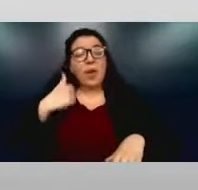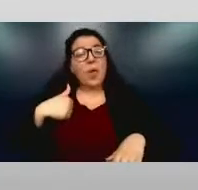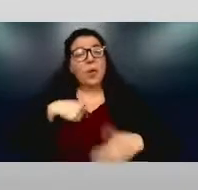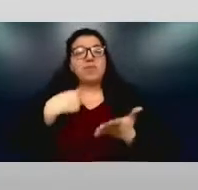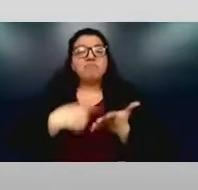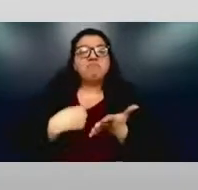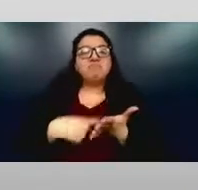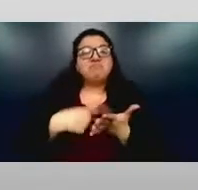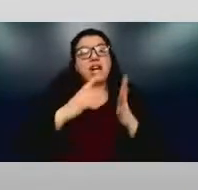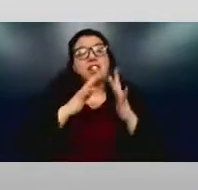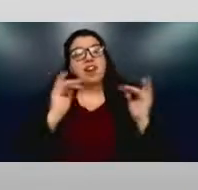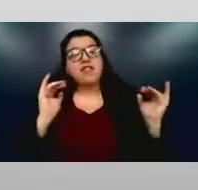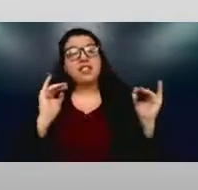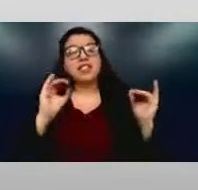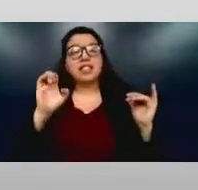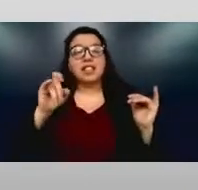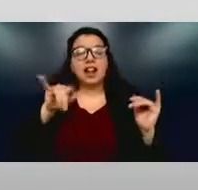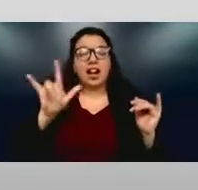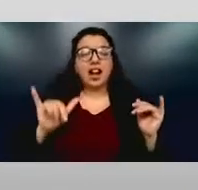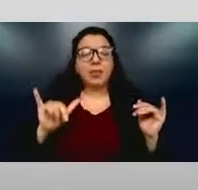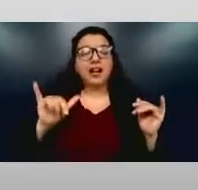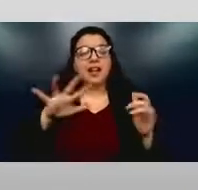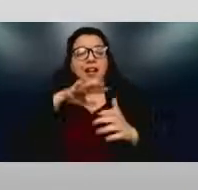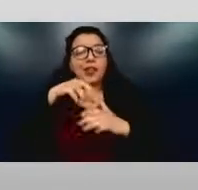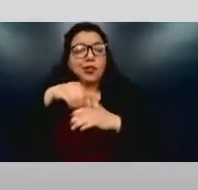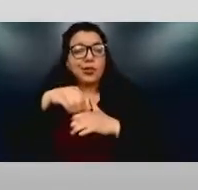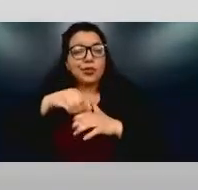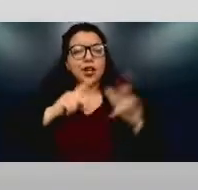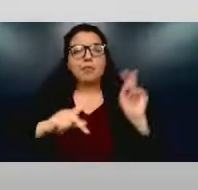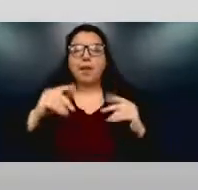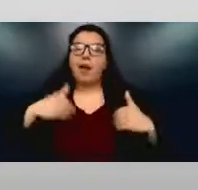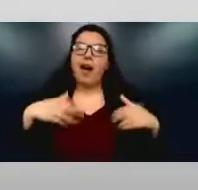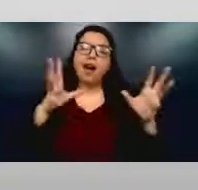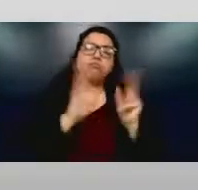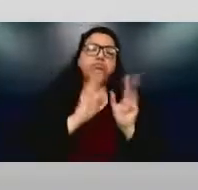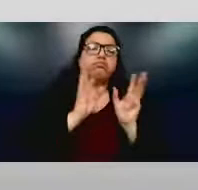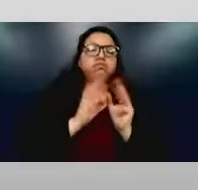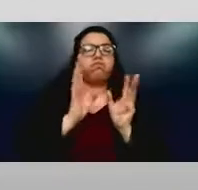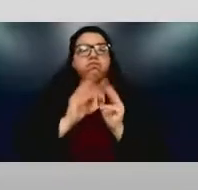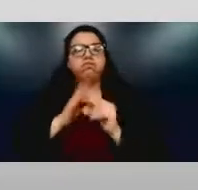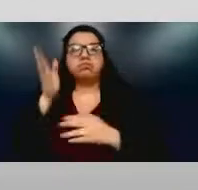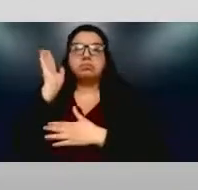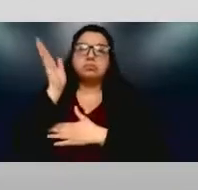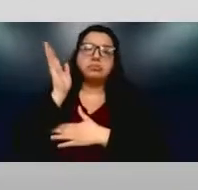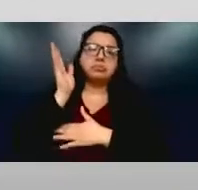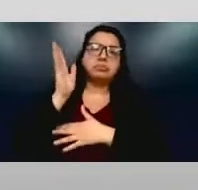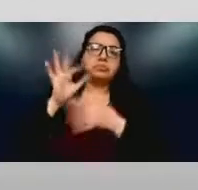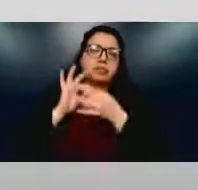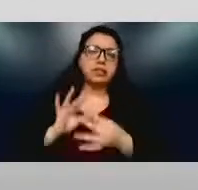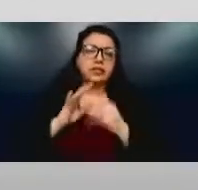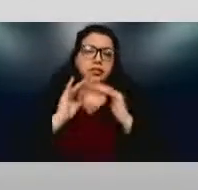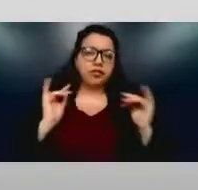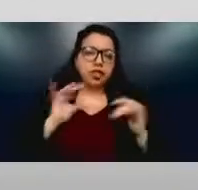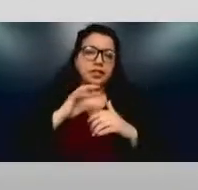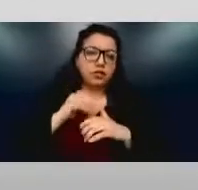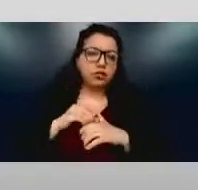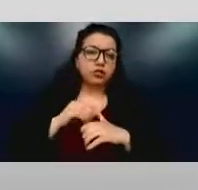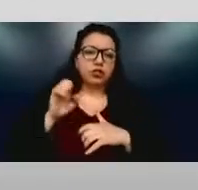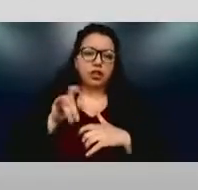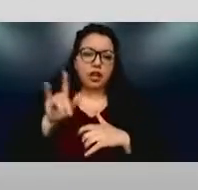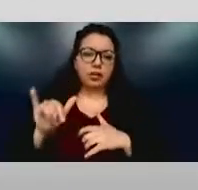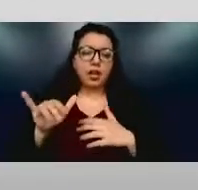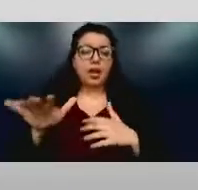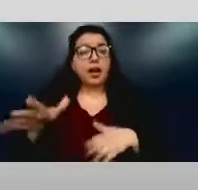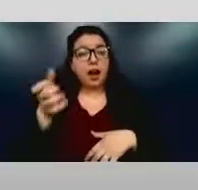inclusion now. Everyone's having keynotes and webinars and sessions on it. Everybody recognizes that if they don't seem like they